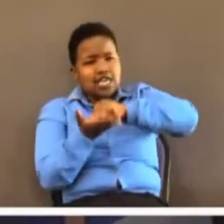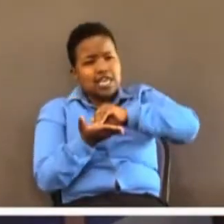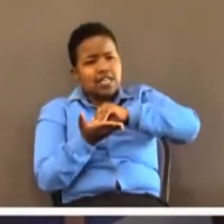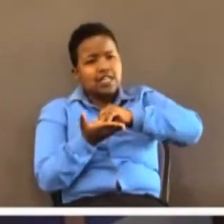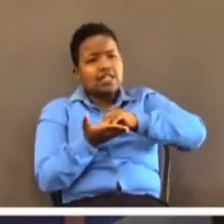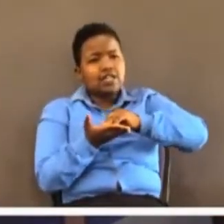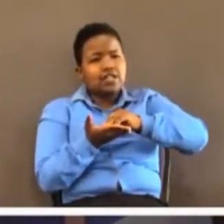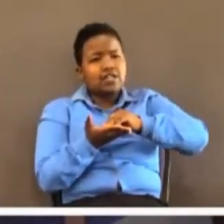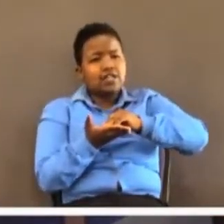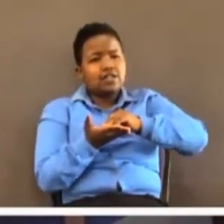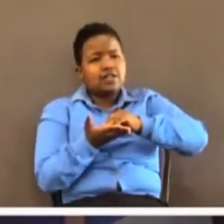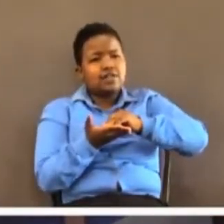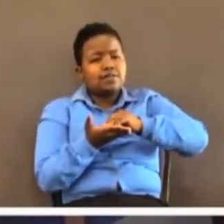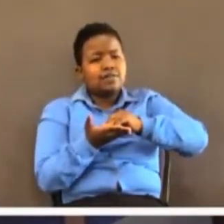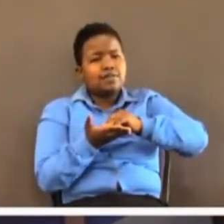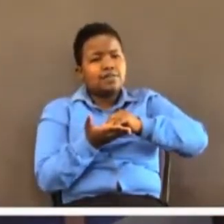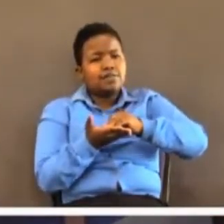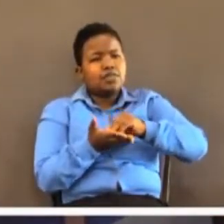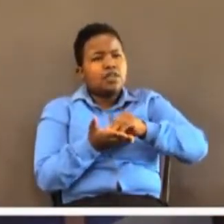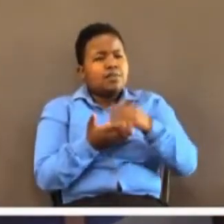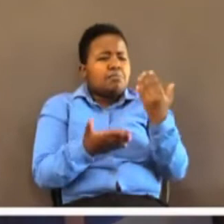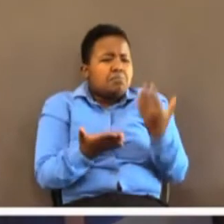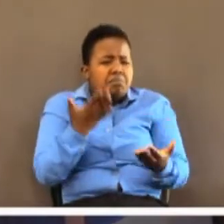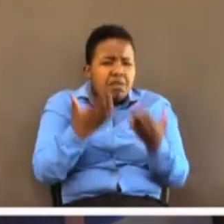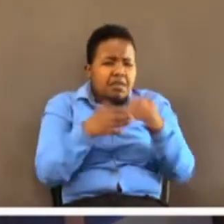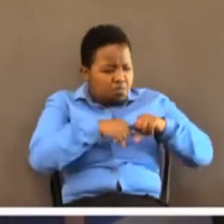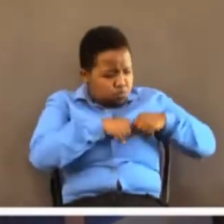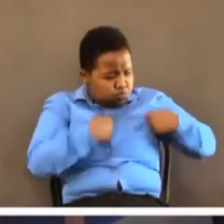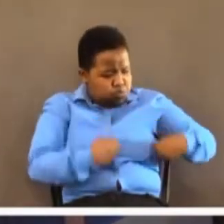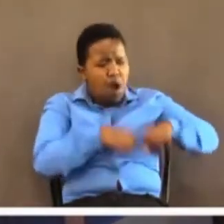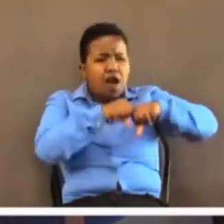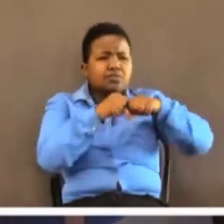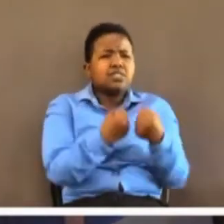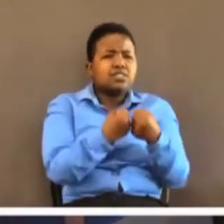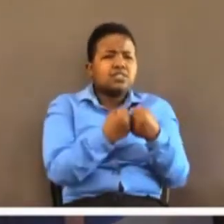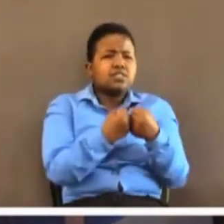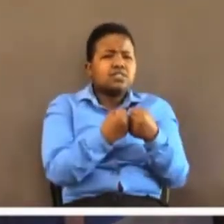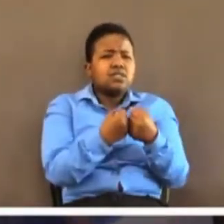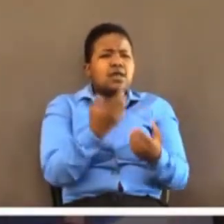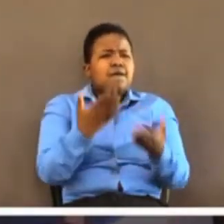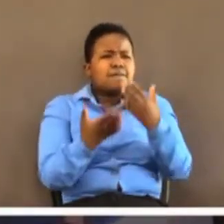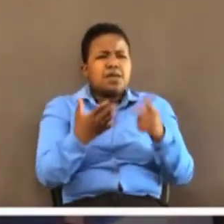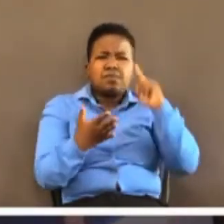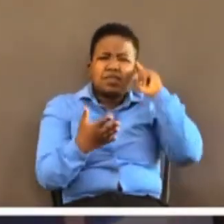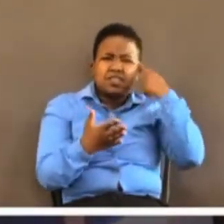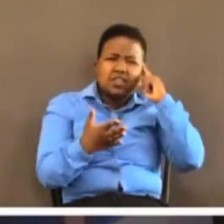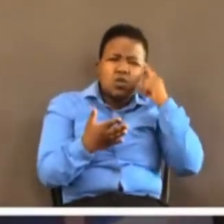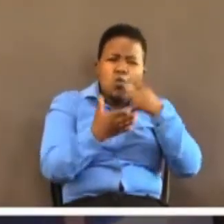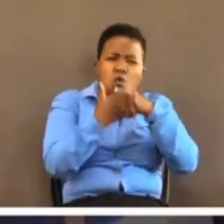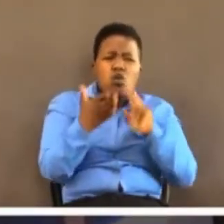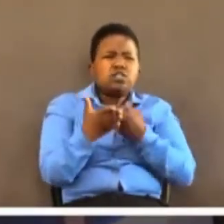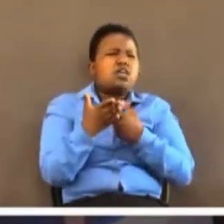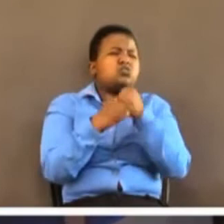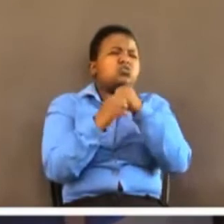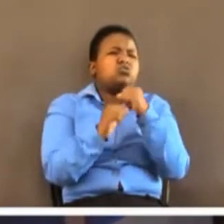know what your situation is this morning. You could be heart broken now. You could be wondering what to do. Perhaps you are